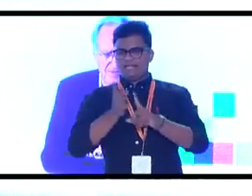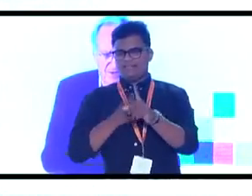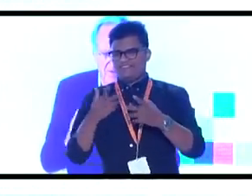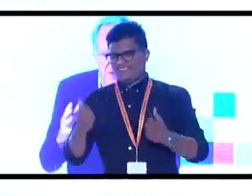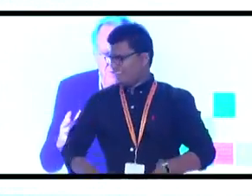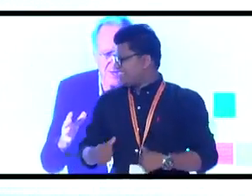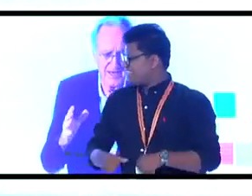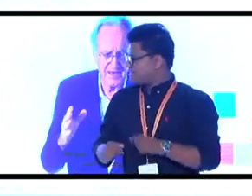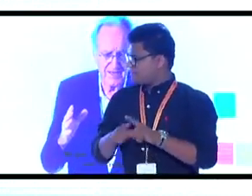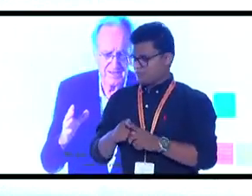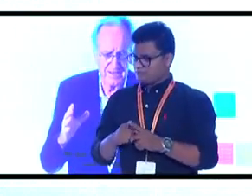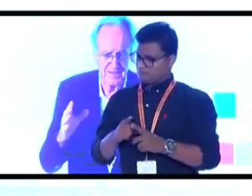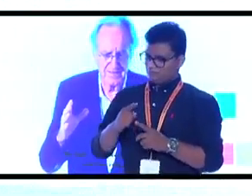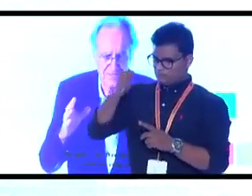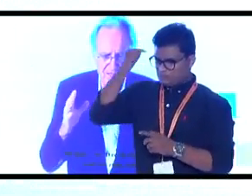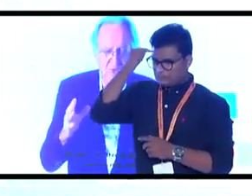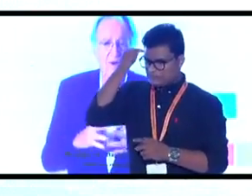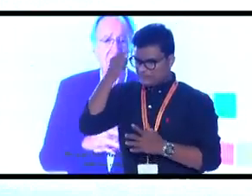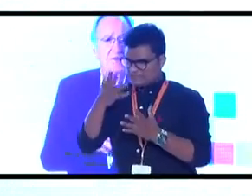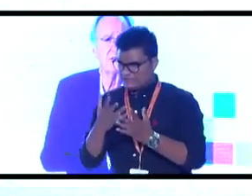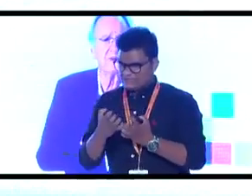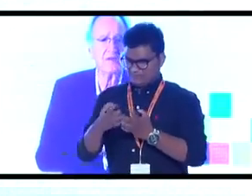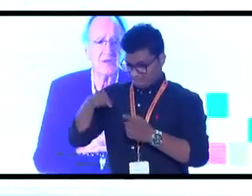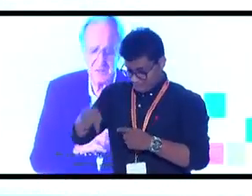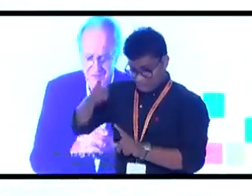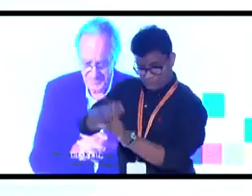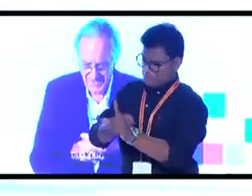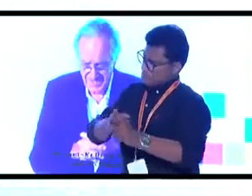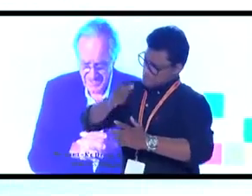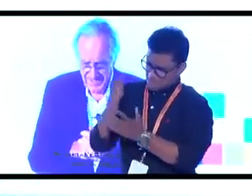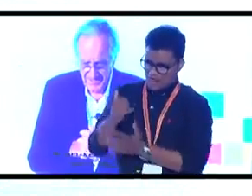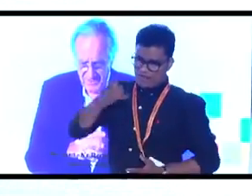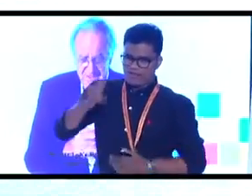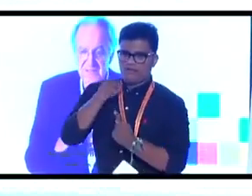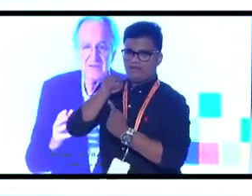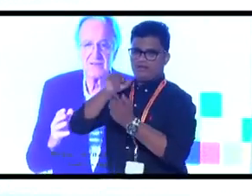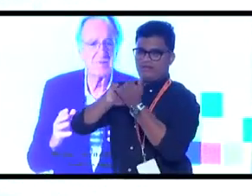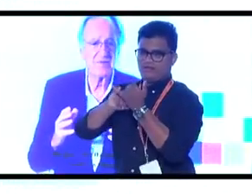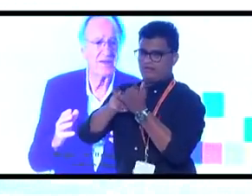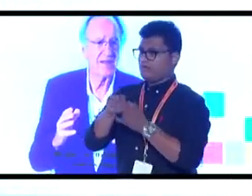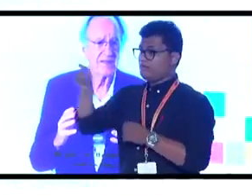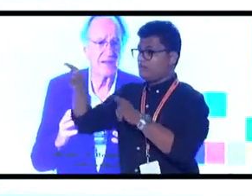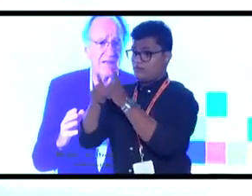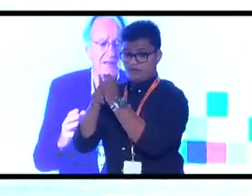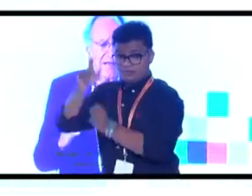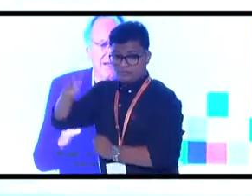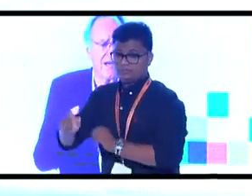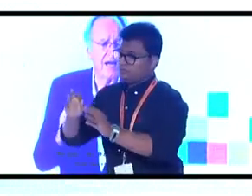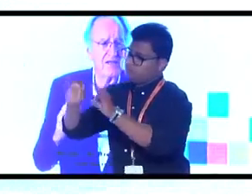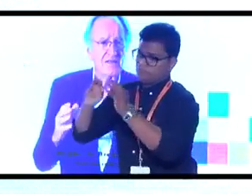wanted to make sure that I had my schedule right to be here this year. What he has done has just been fantastic.